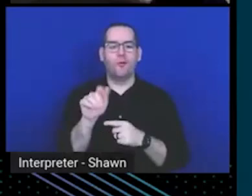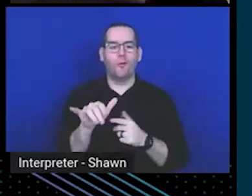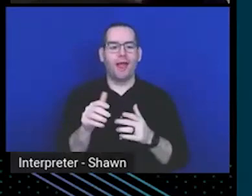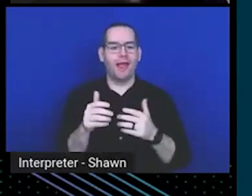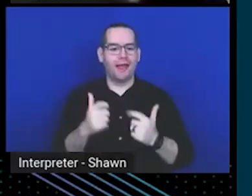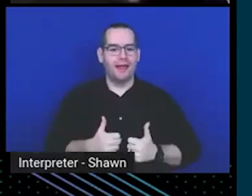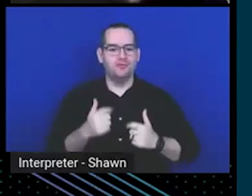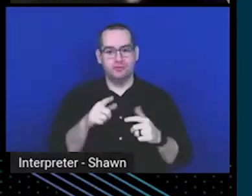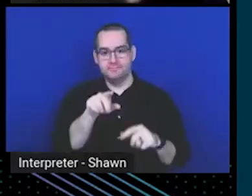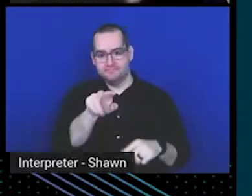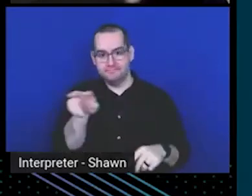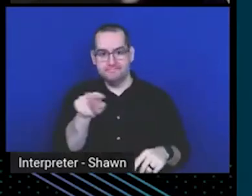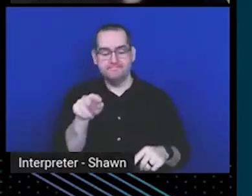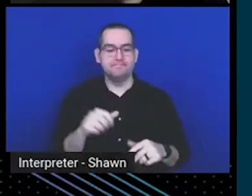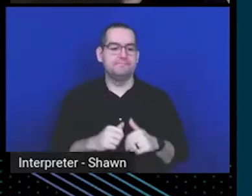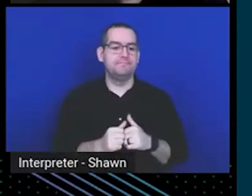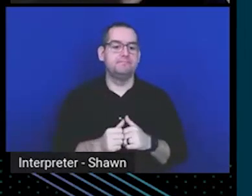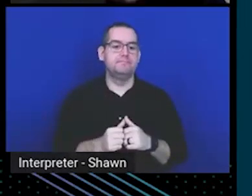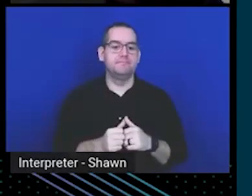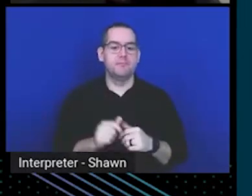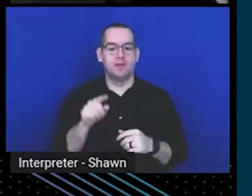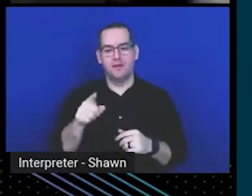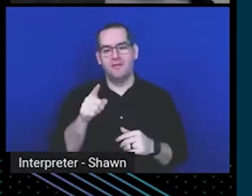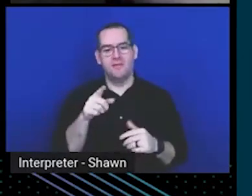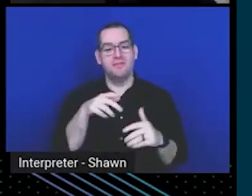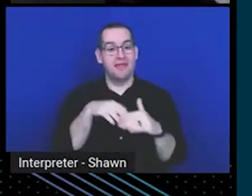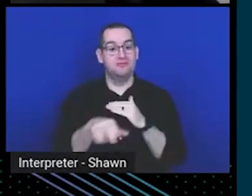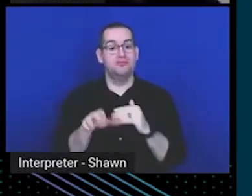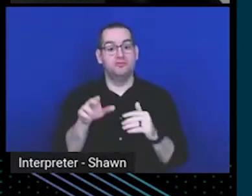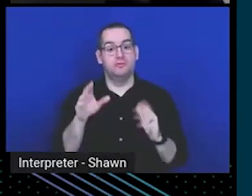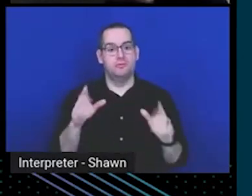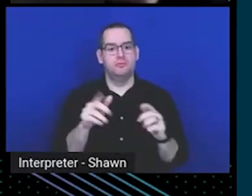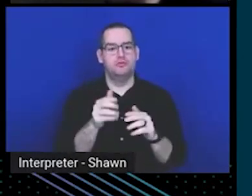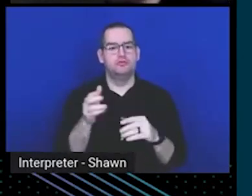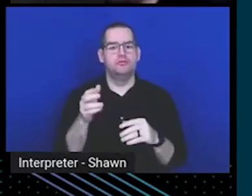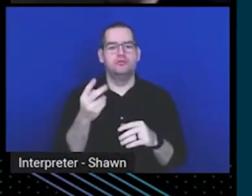you grab that. This is the, the entry point between the two data centers.